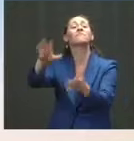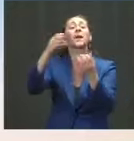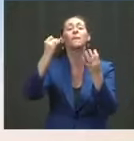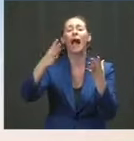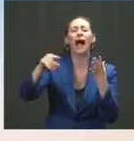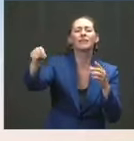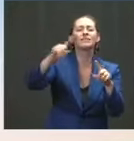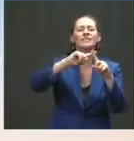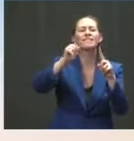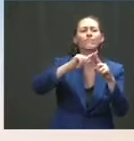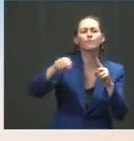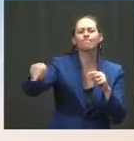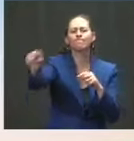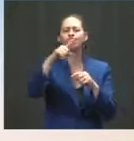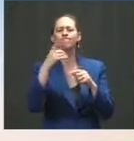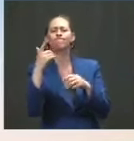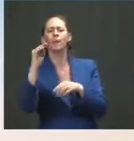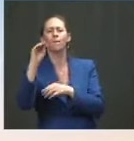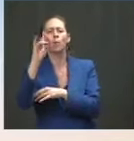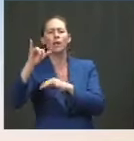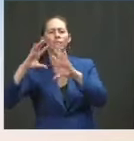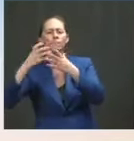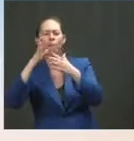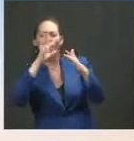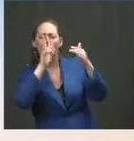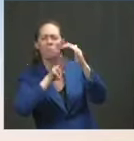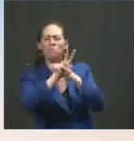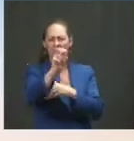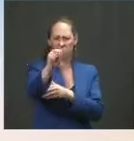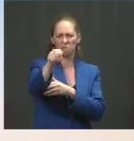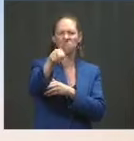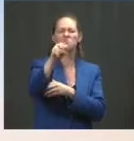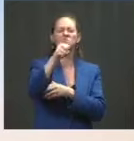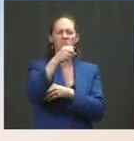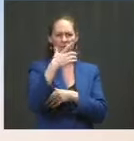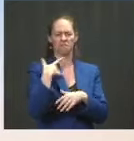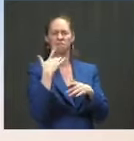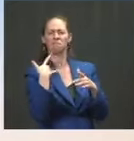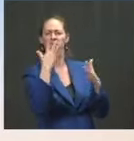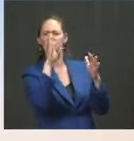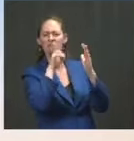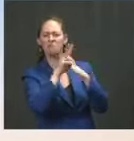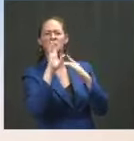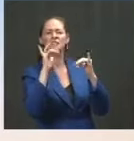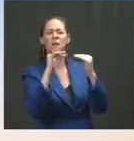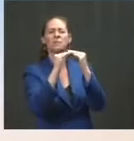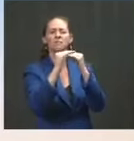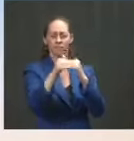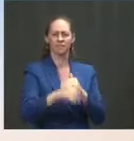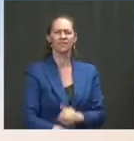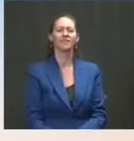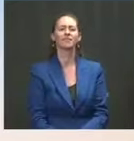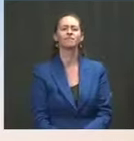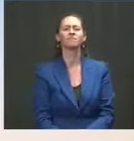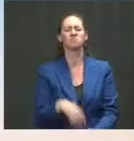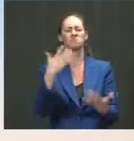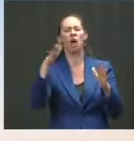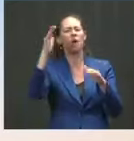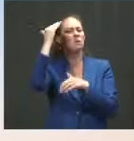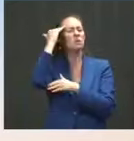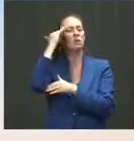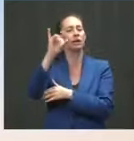also all predicted that the uh that inflation will come down next year uh and that those are the projections that we abide by